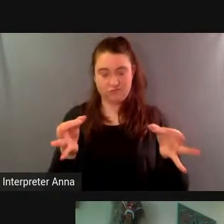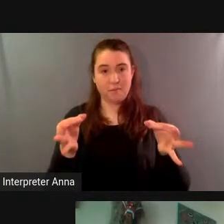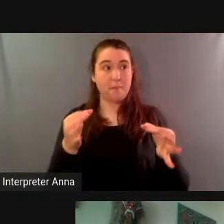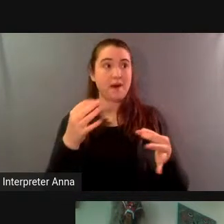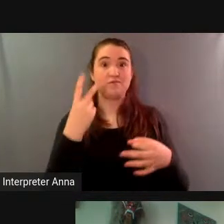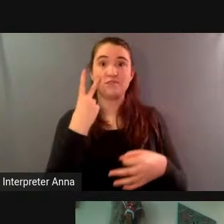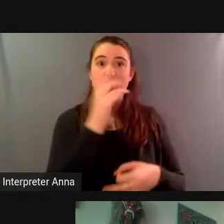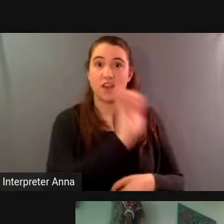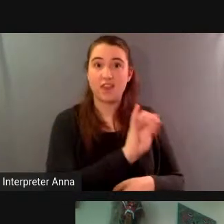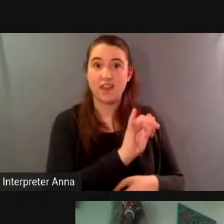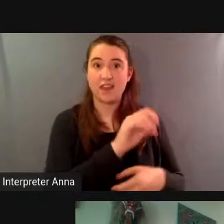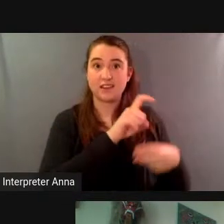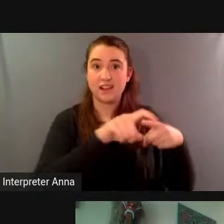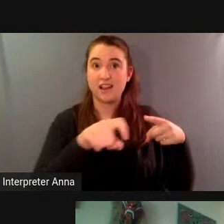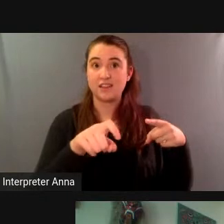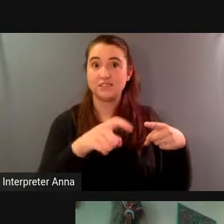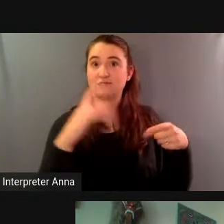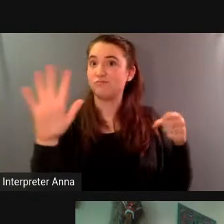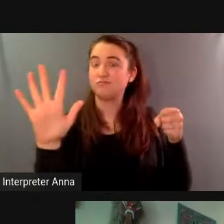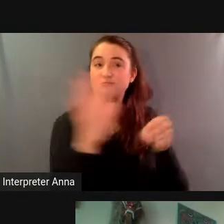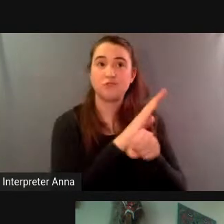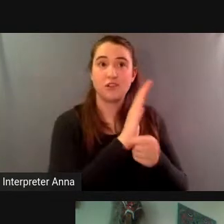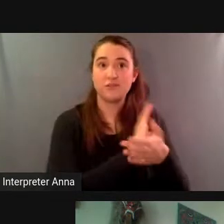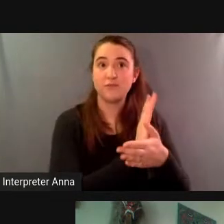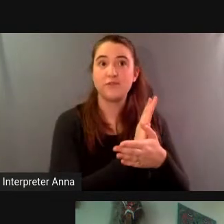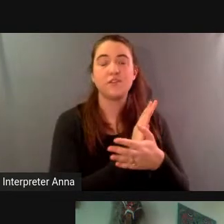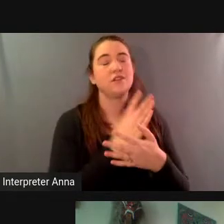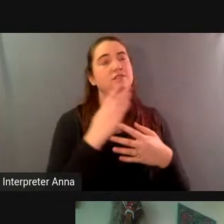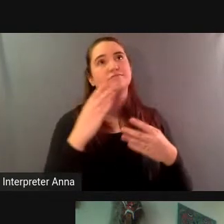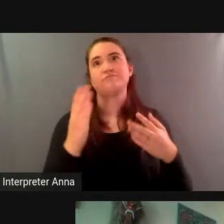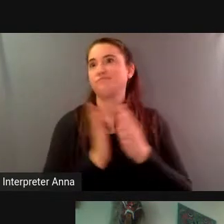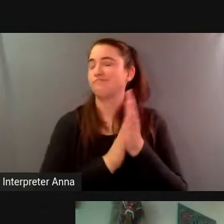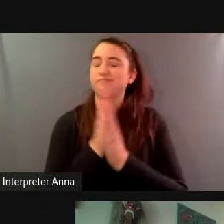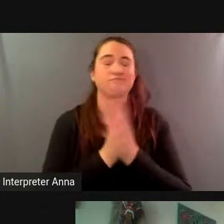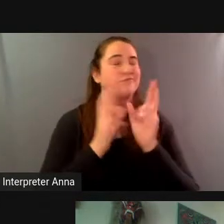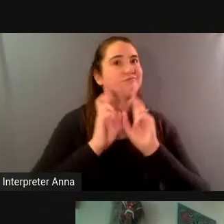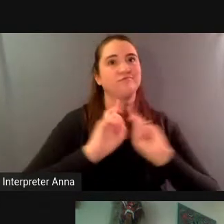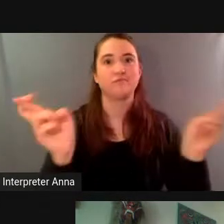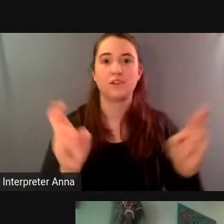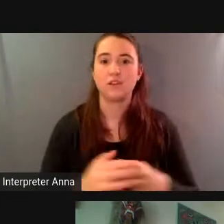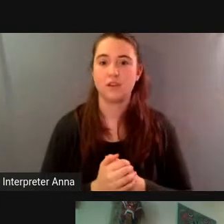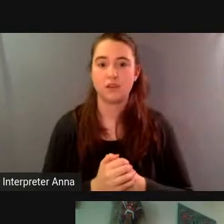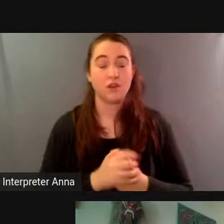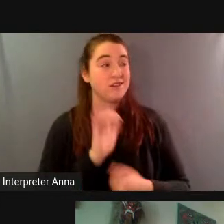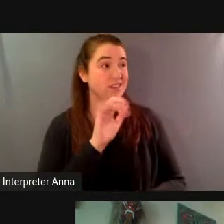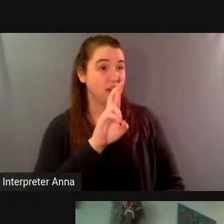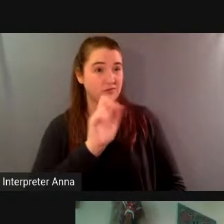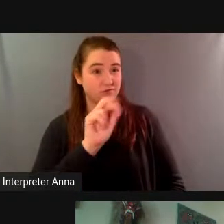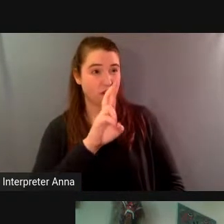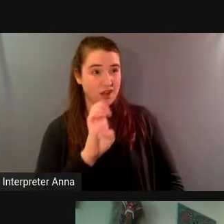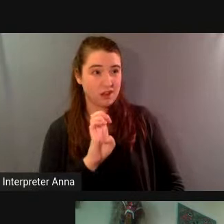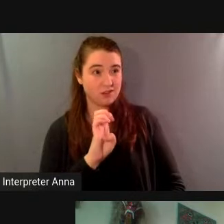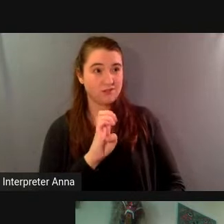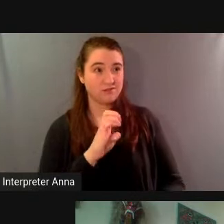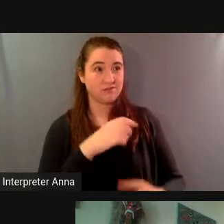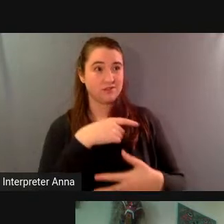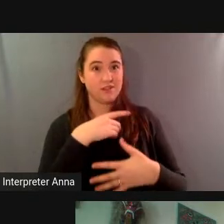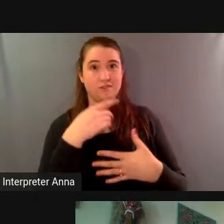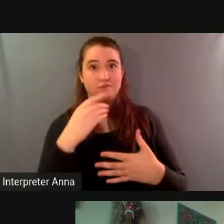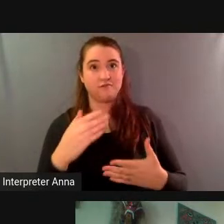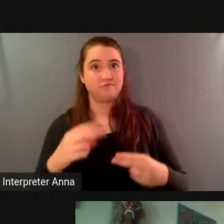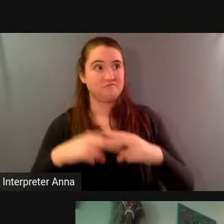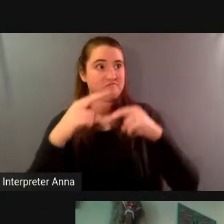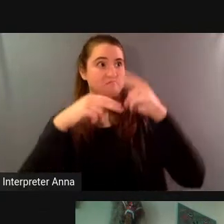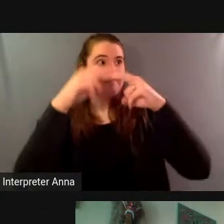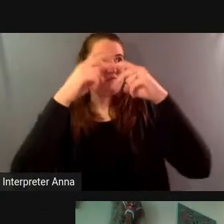to make the movie i mean is that pretty rare to have that amount of archival footage that seems pretty unprecedented to me but i i i